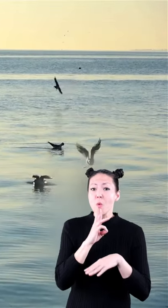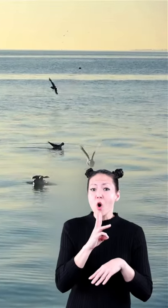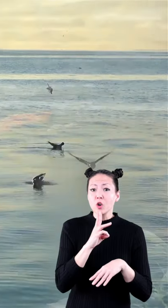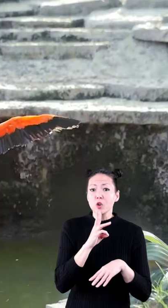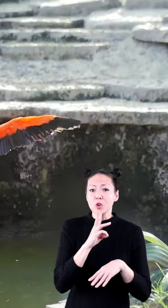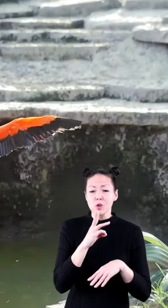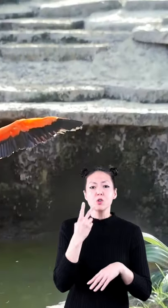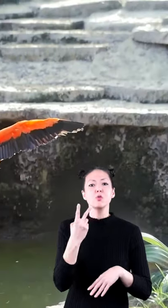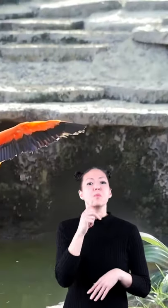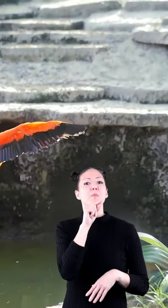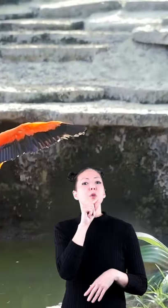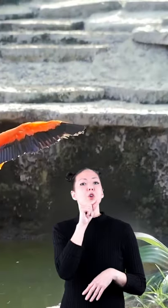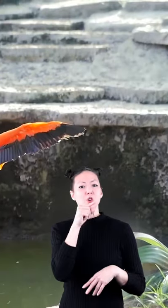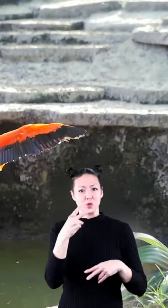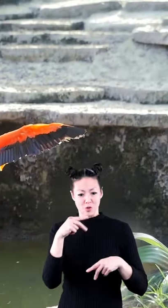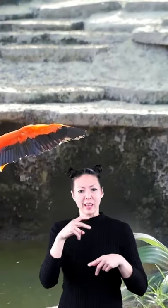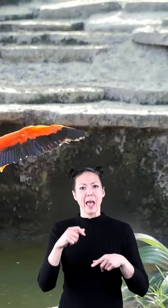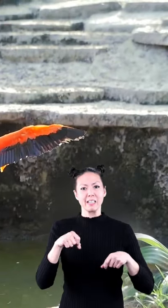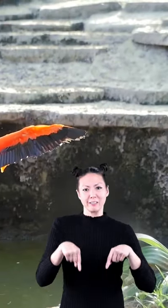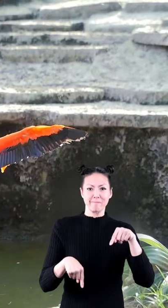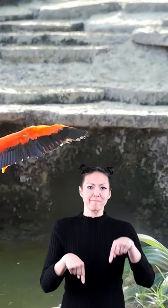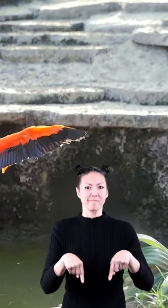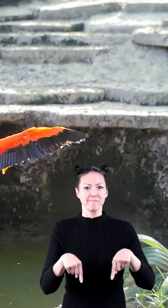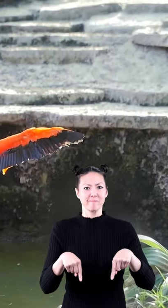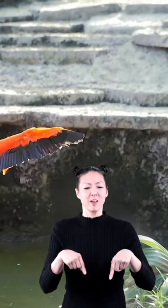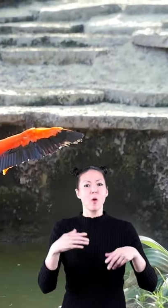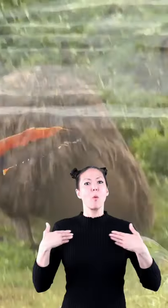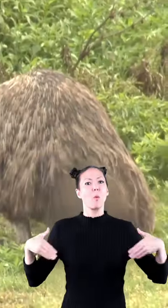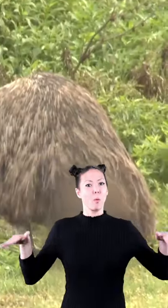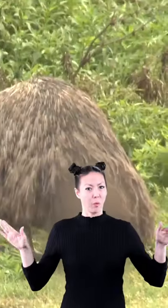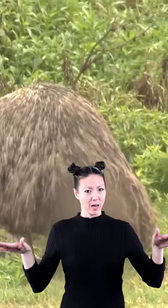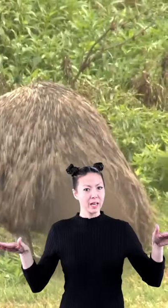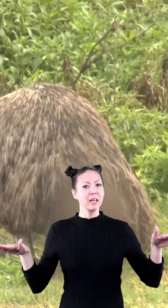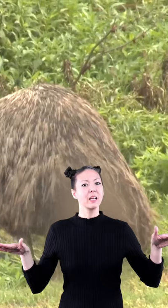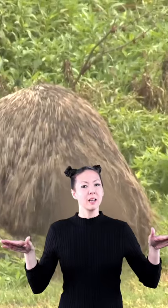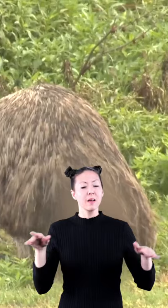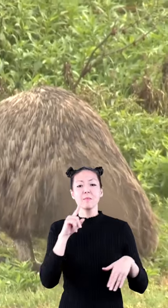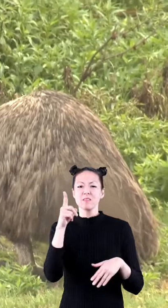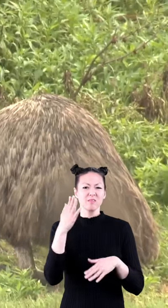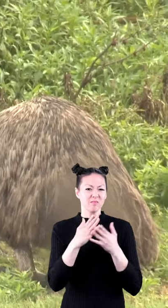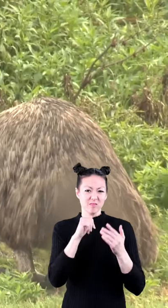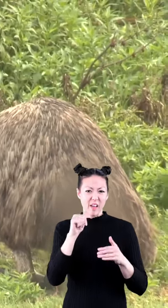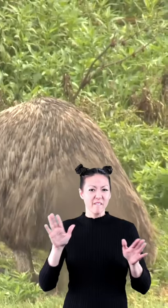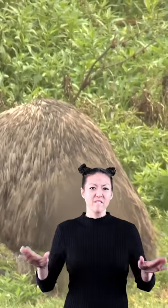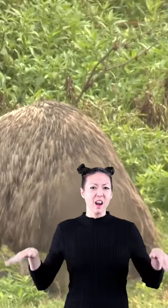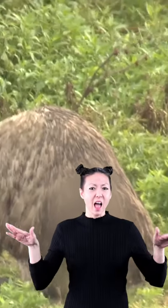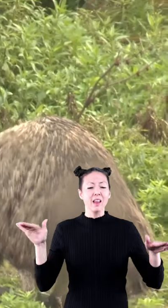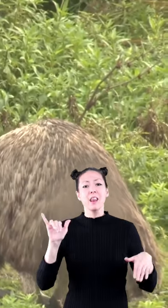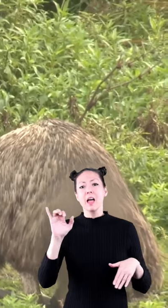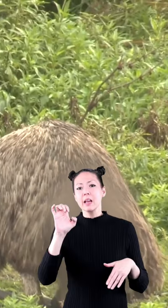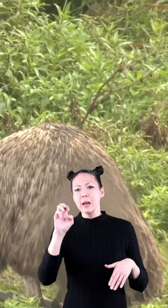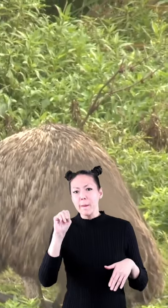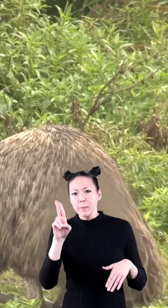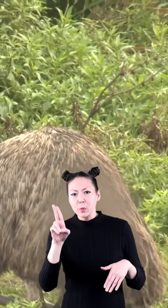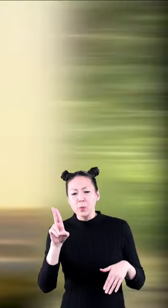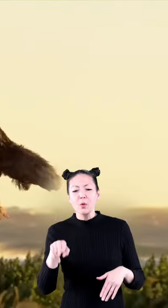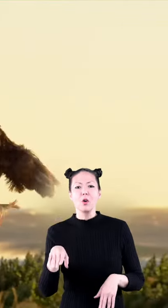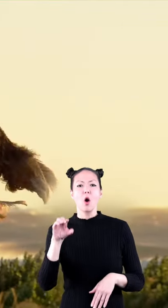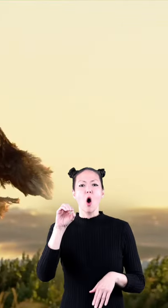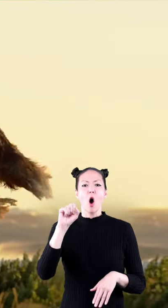birds have two legs and two wings even birds that don't fly like the emu